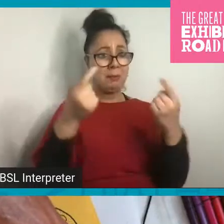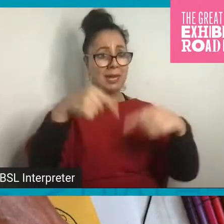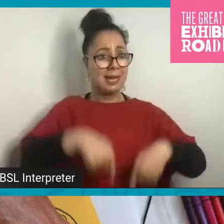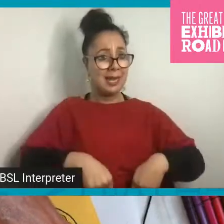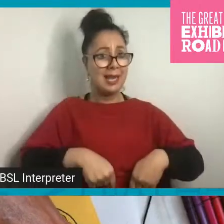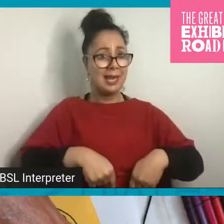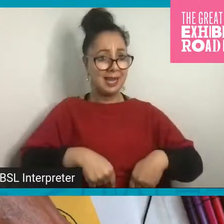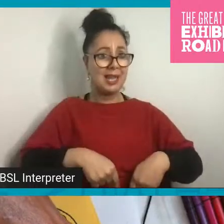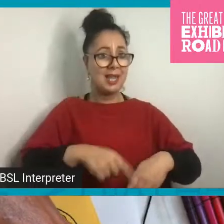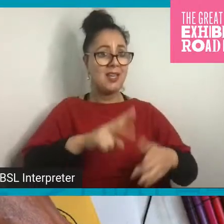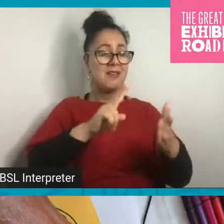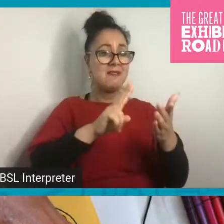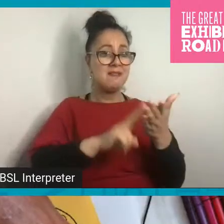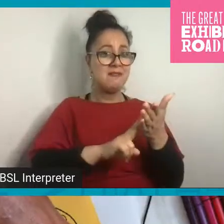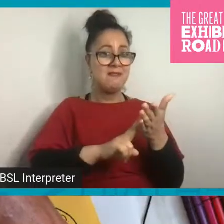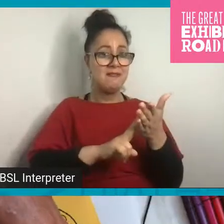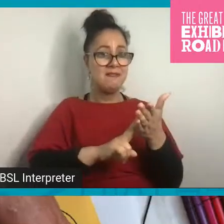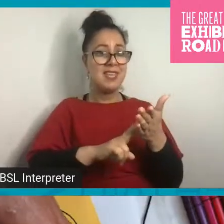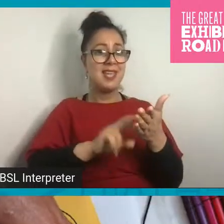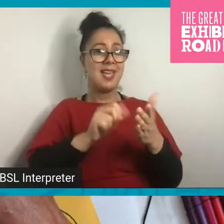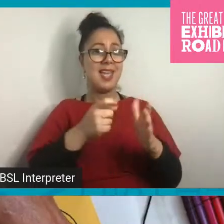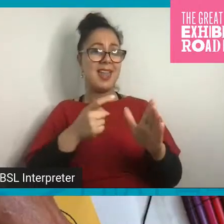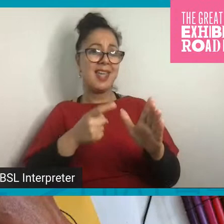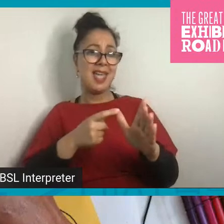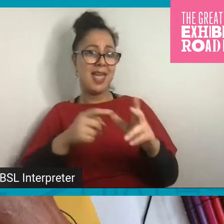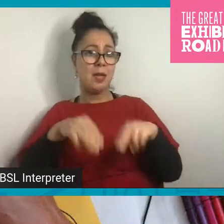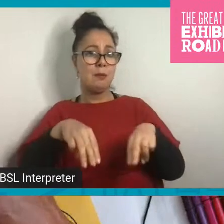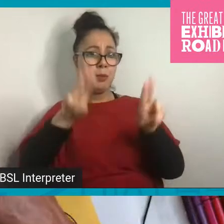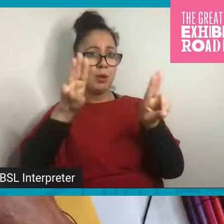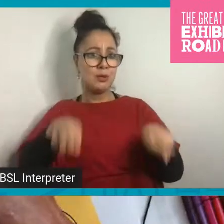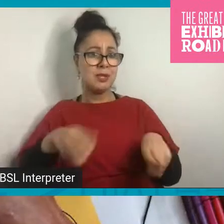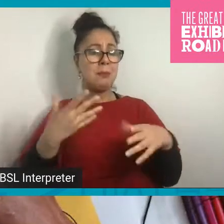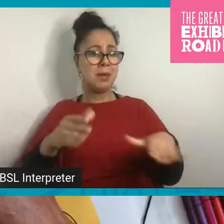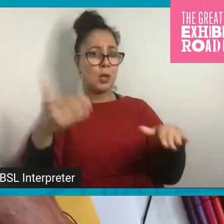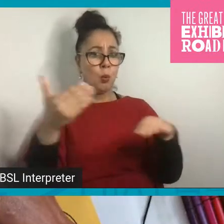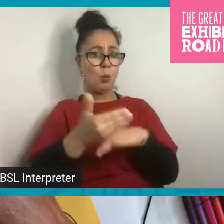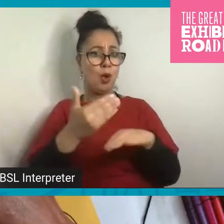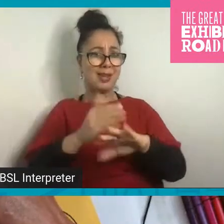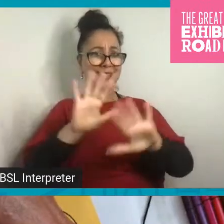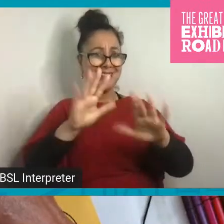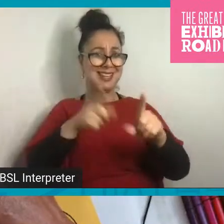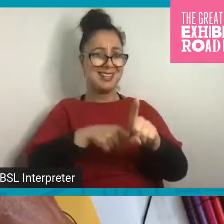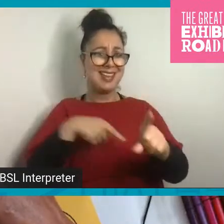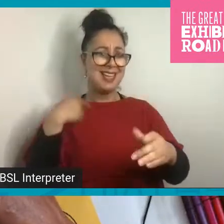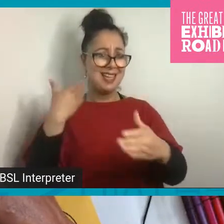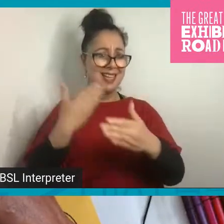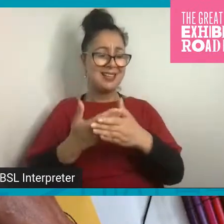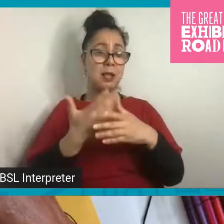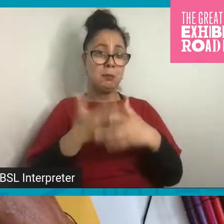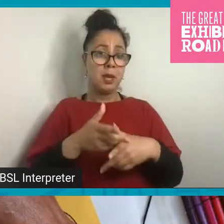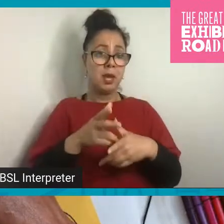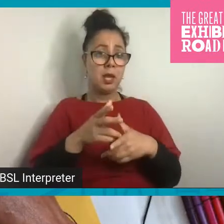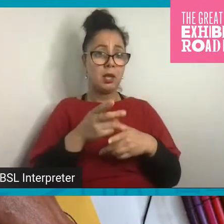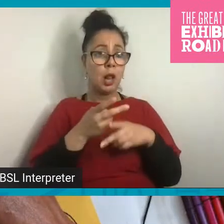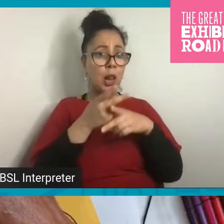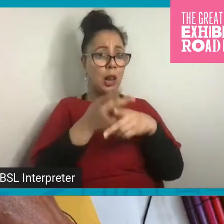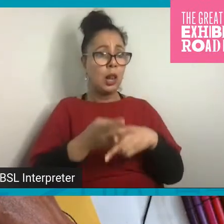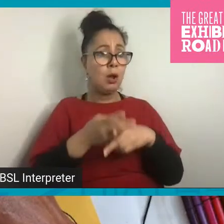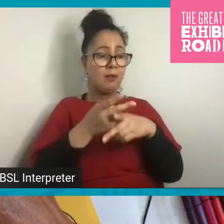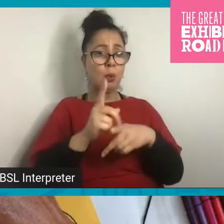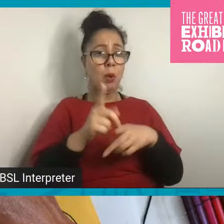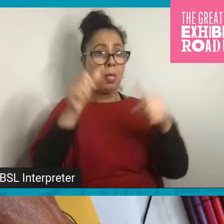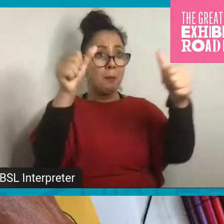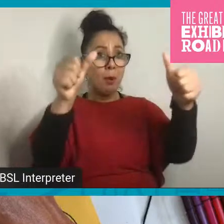Victoria and Albert Museum. I've been working here for about 10 years. I look after posters and